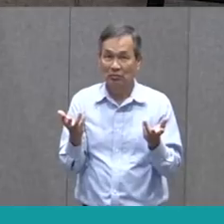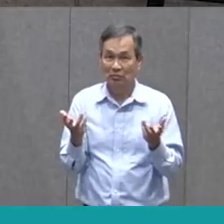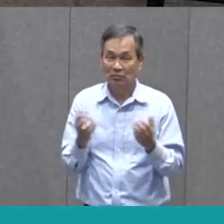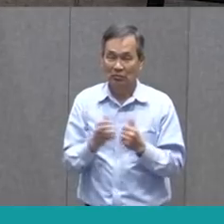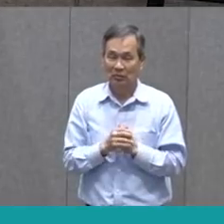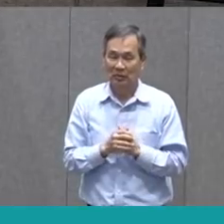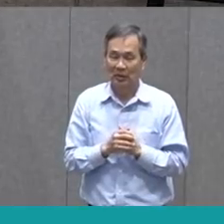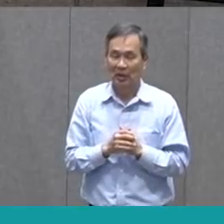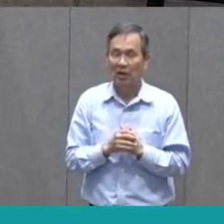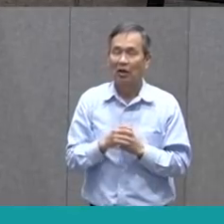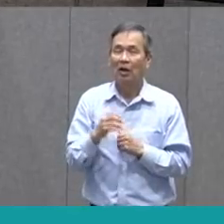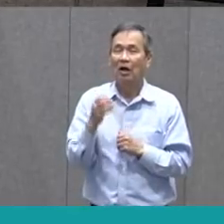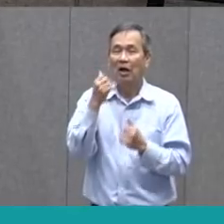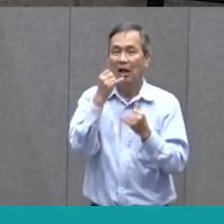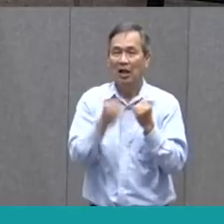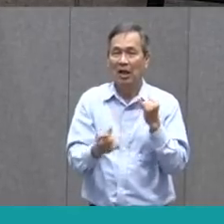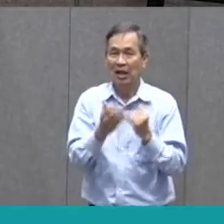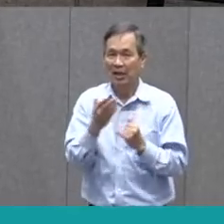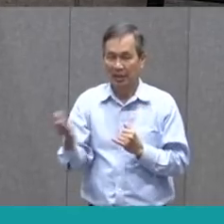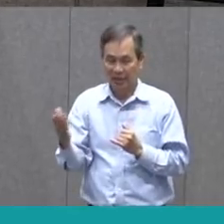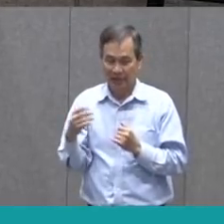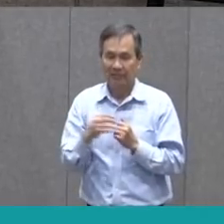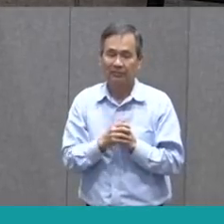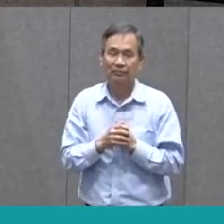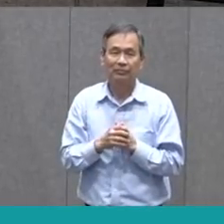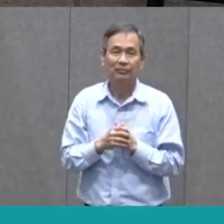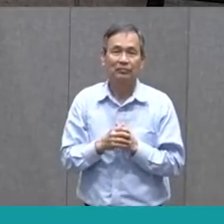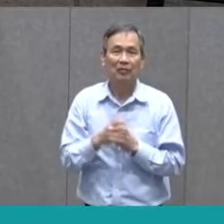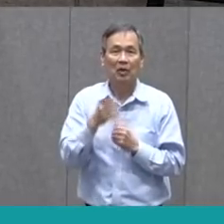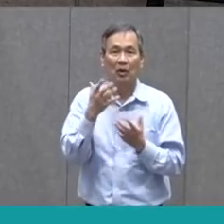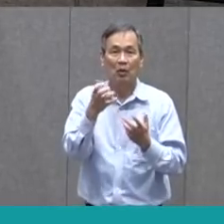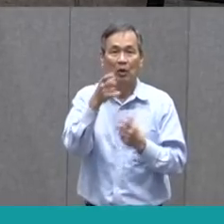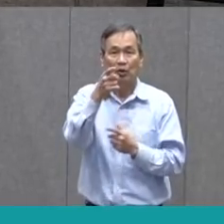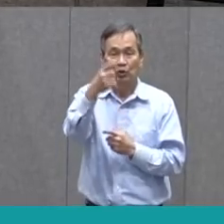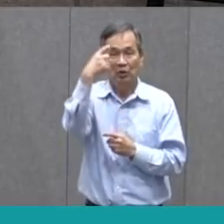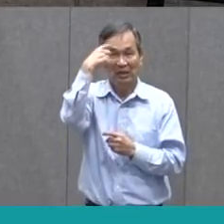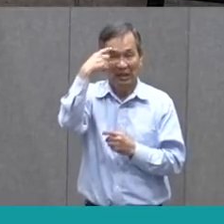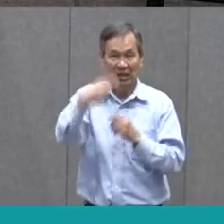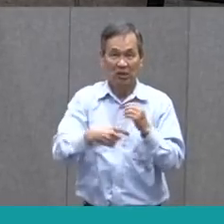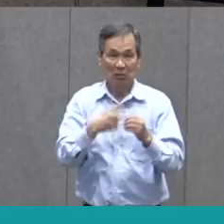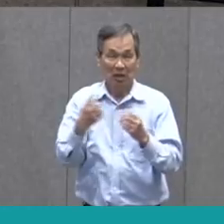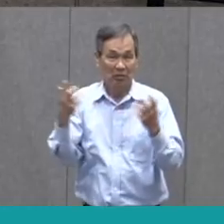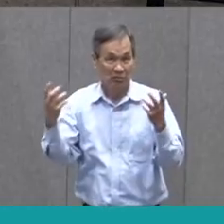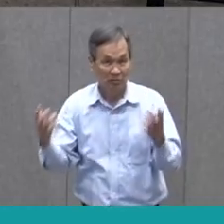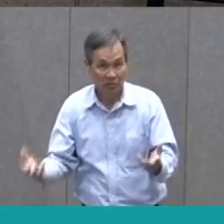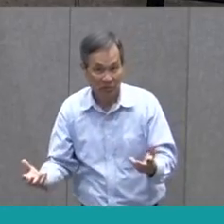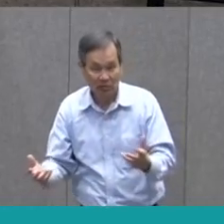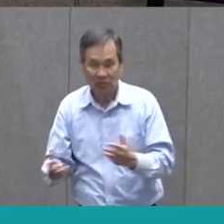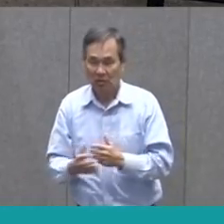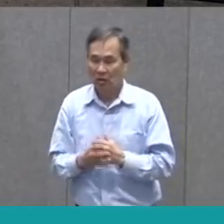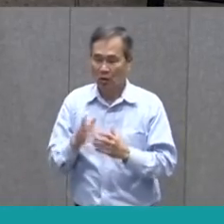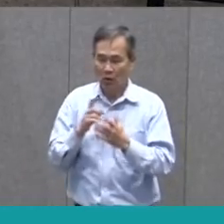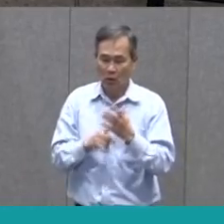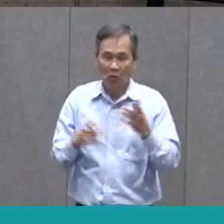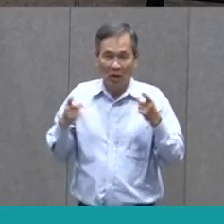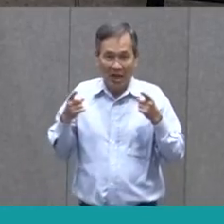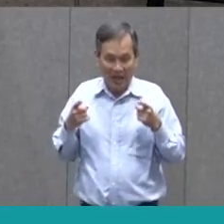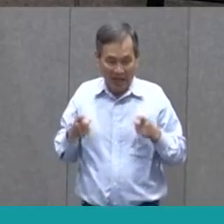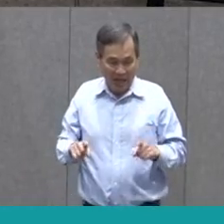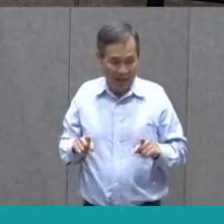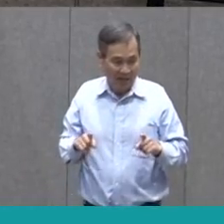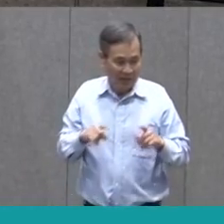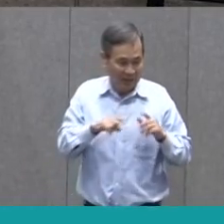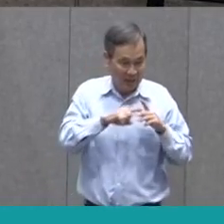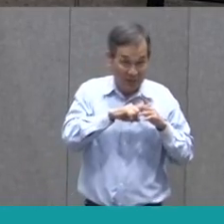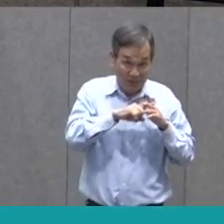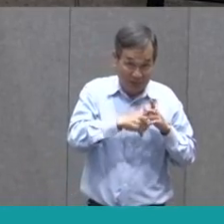And the last thing that I want to have us think about is what did happen at the beginning of